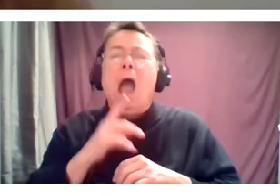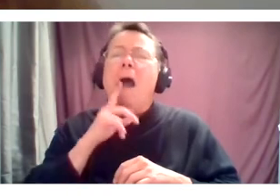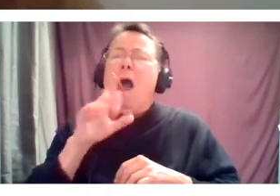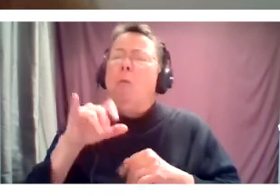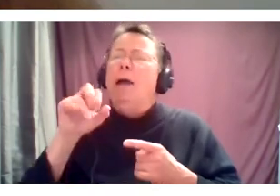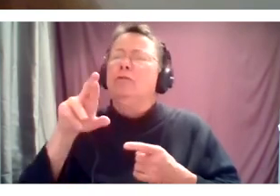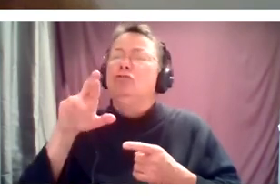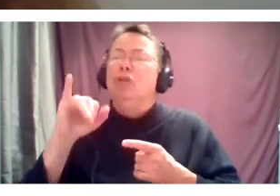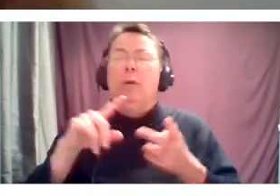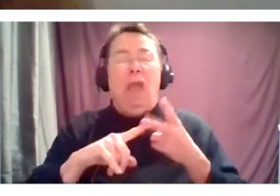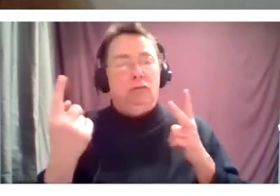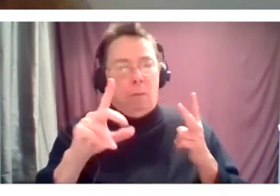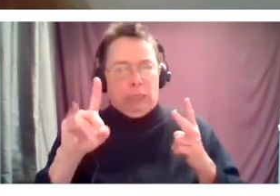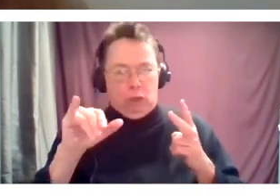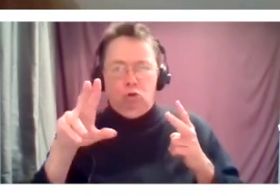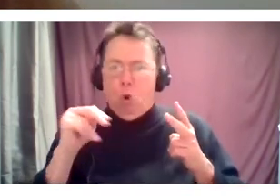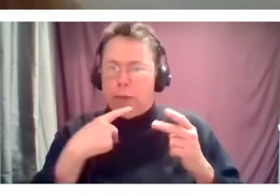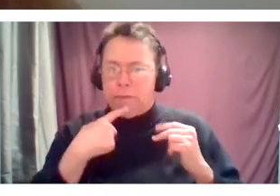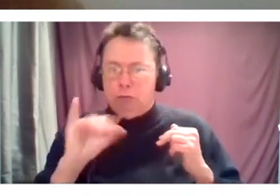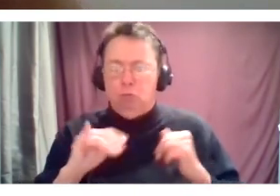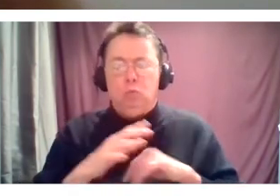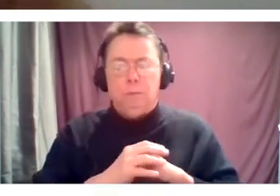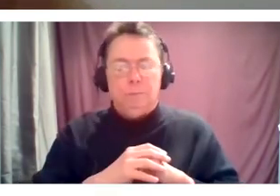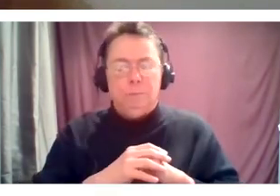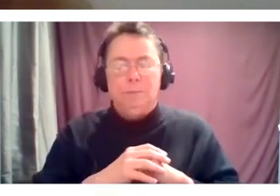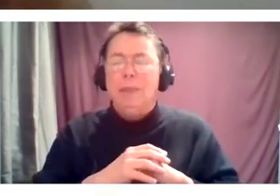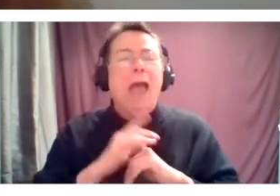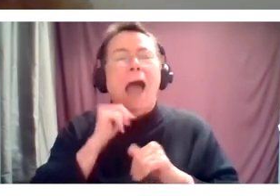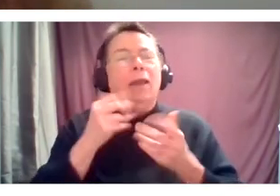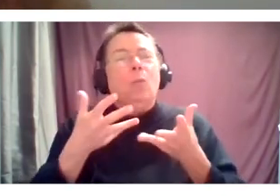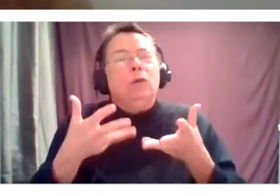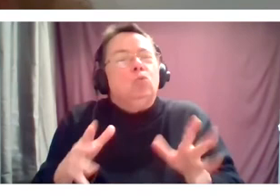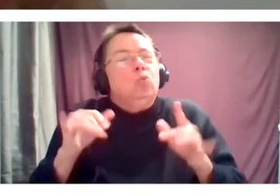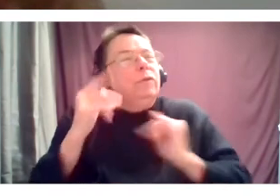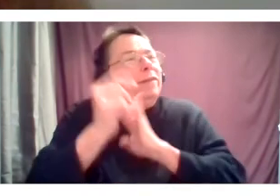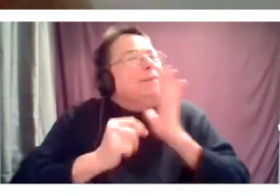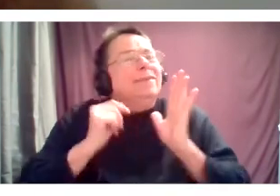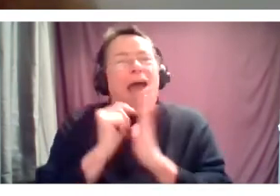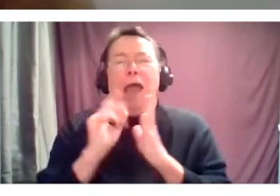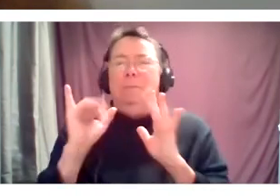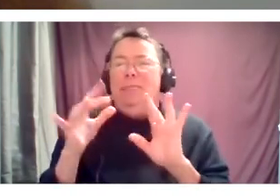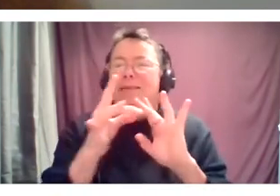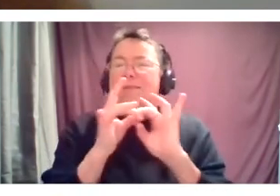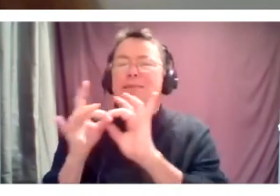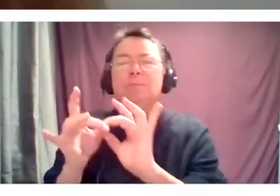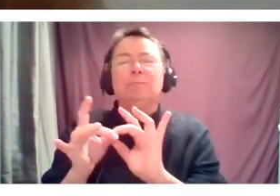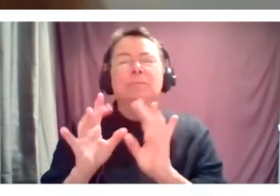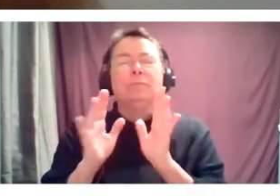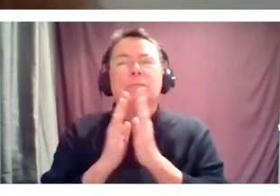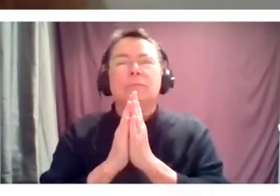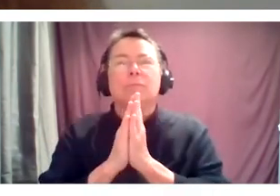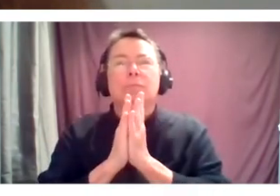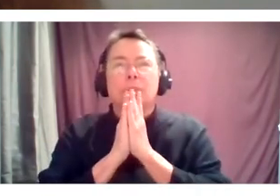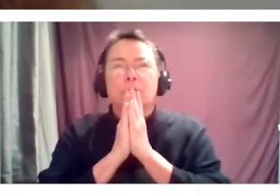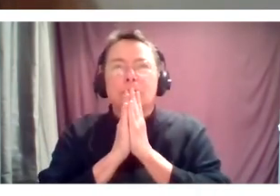earlier that I, I truly just hope we don't lose this momentum. Um, and, and on it, what I'm excited